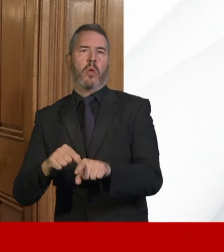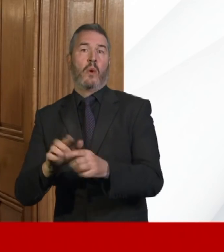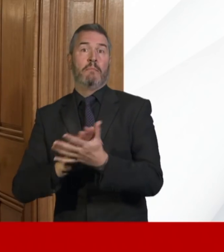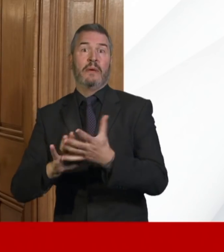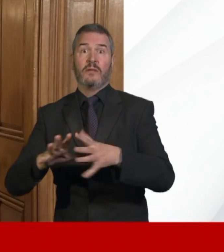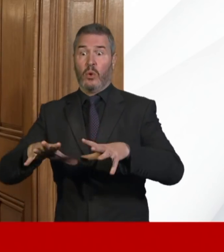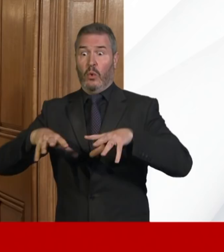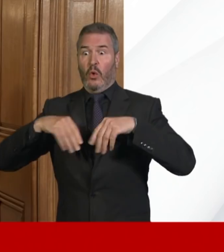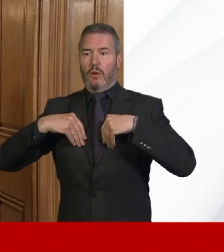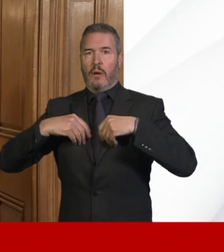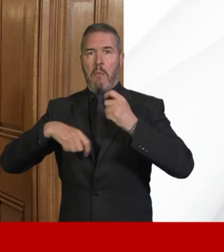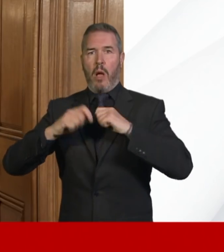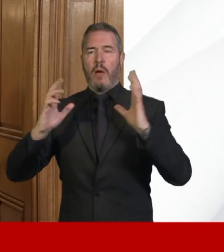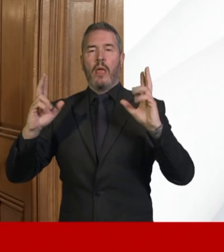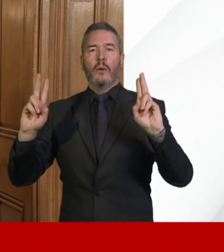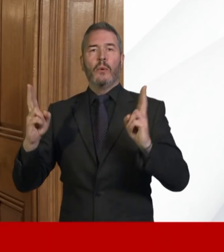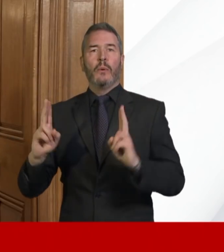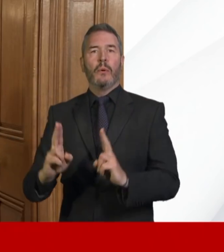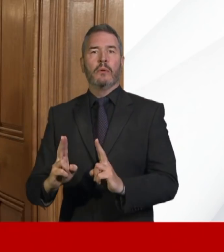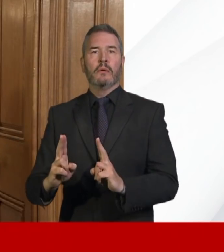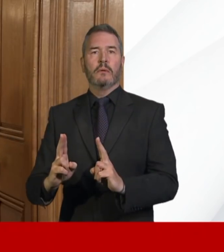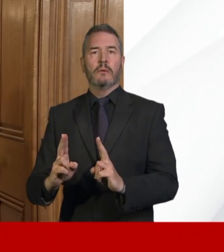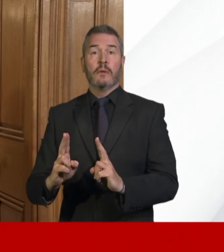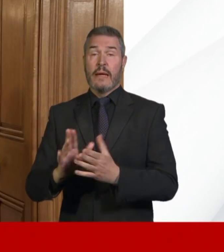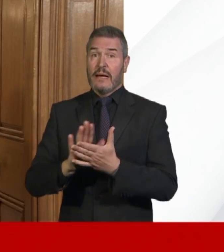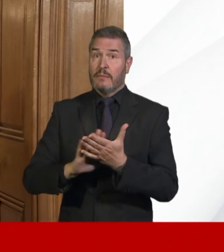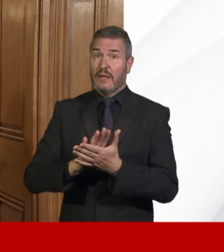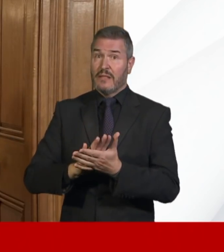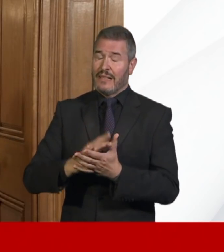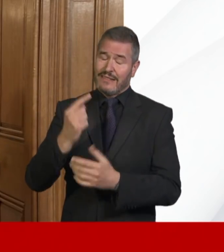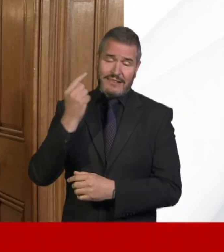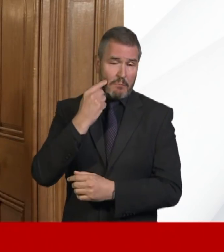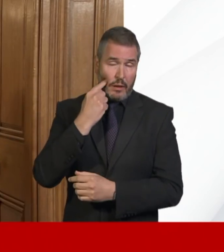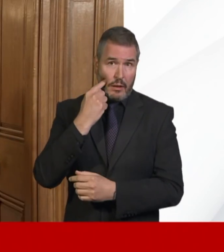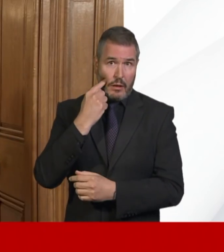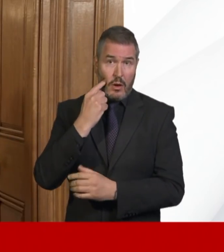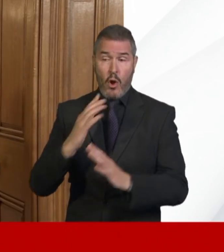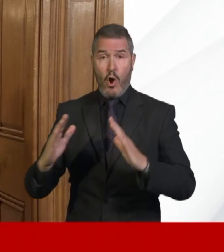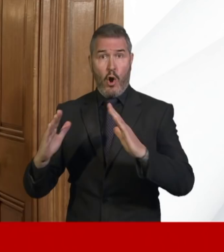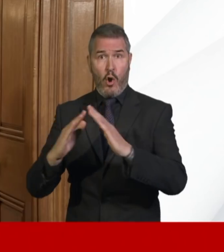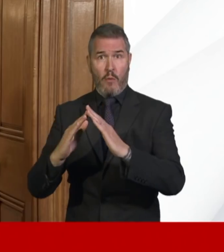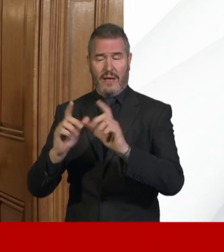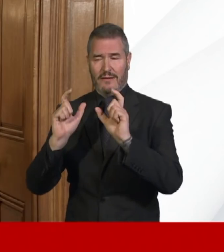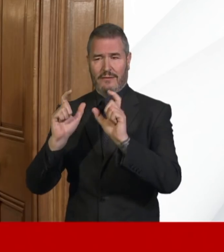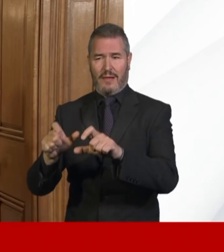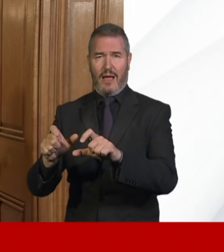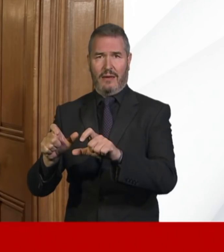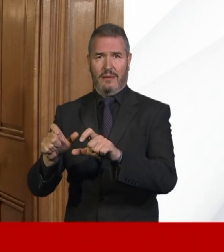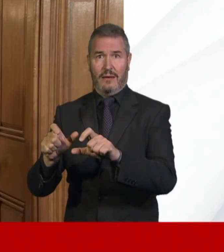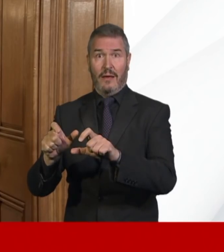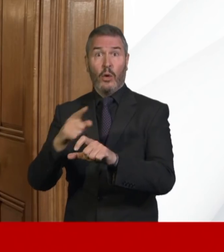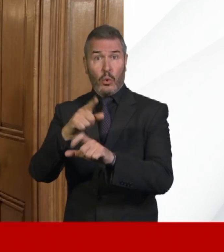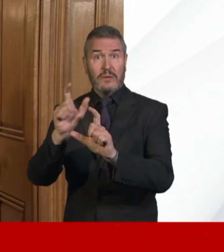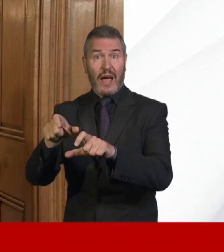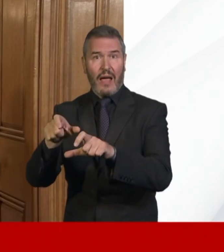virus. And at the heart of that is a very simple message, which is to stay at home, by doing so protect the NHS,